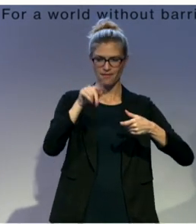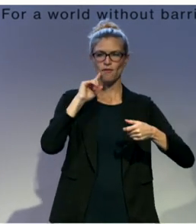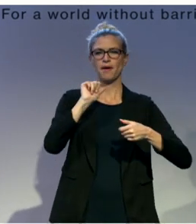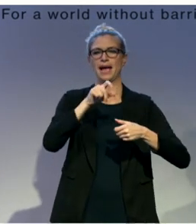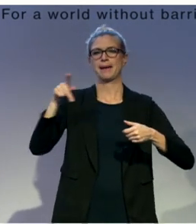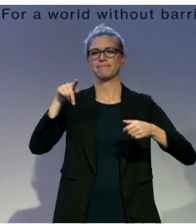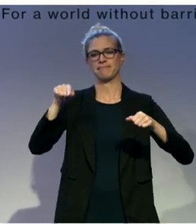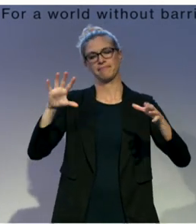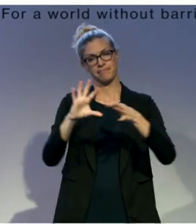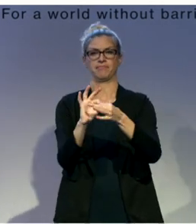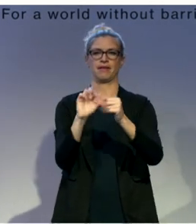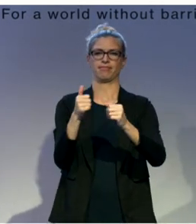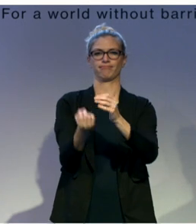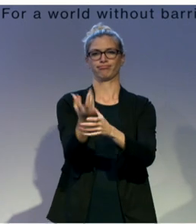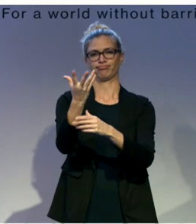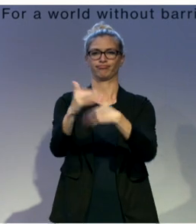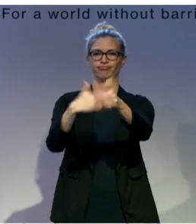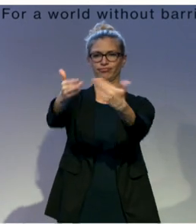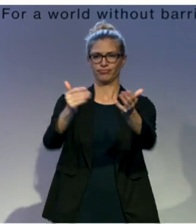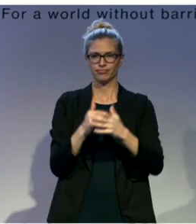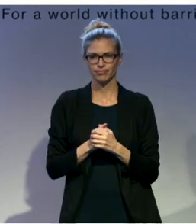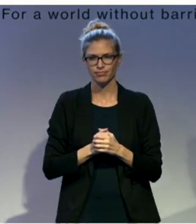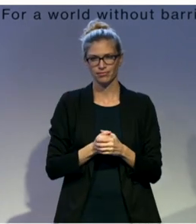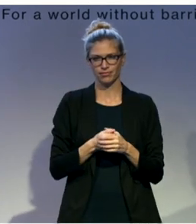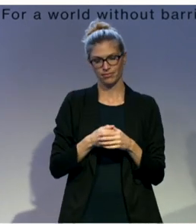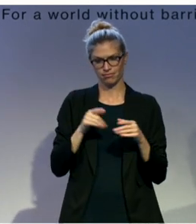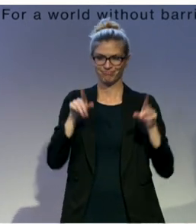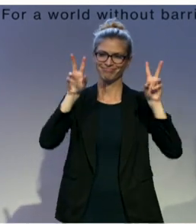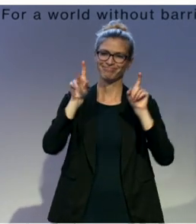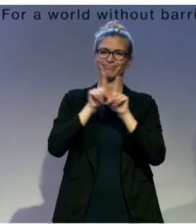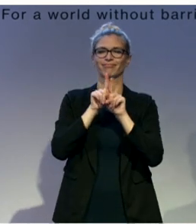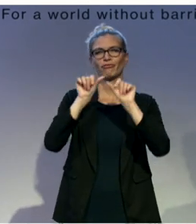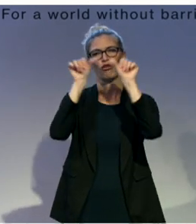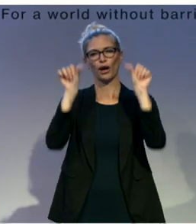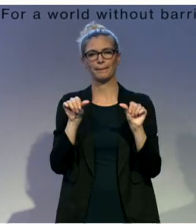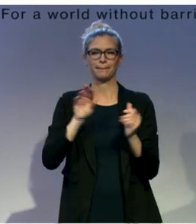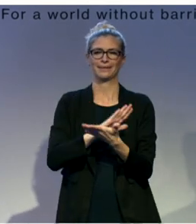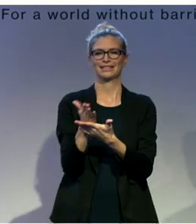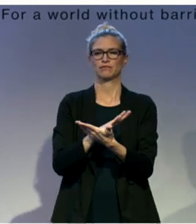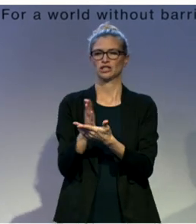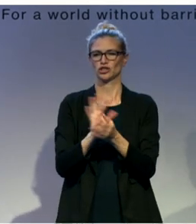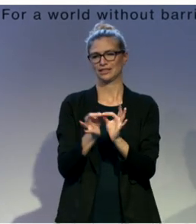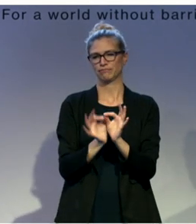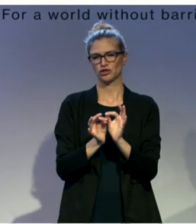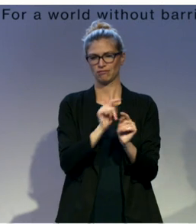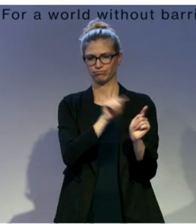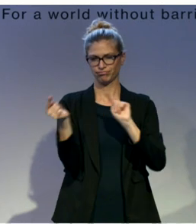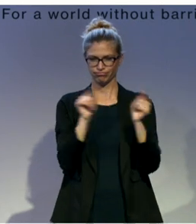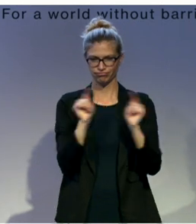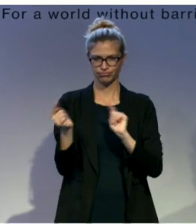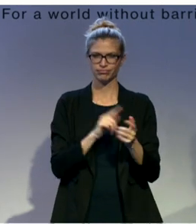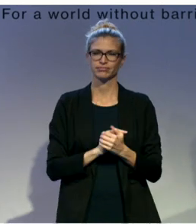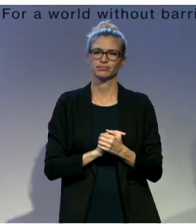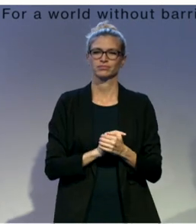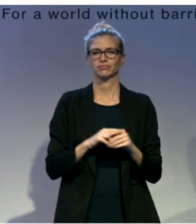partnering and finding interpreters for events and so on. We're also creating or enhancing our sign submission tool. So we